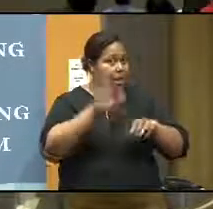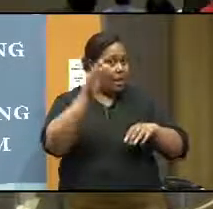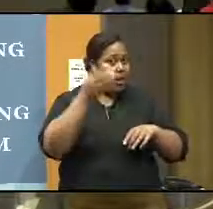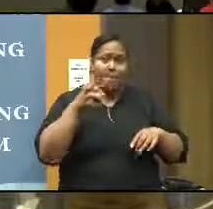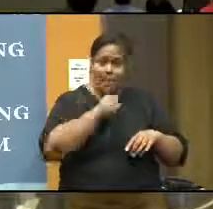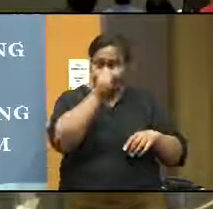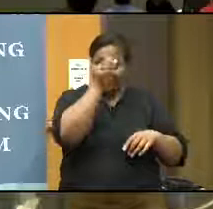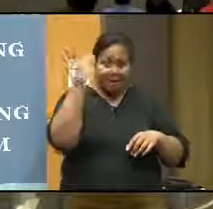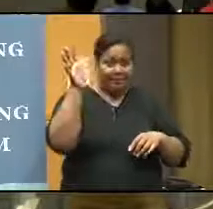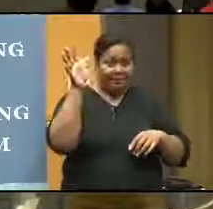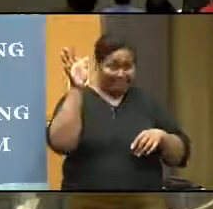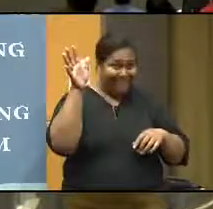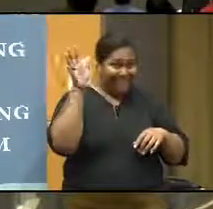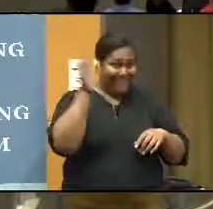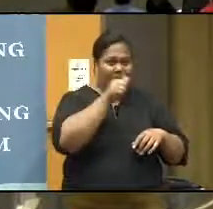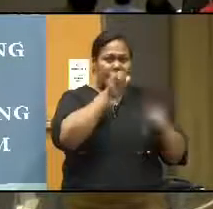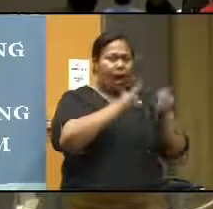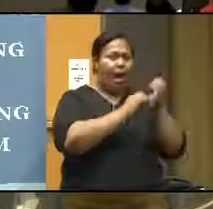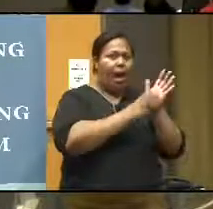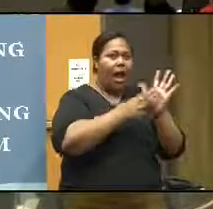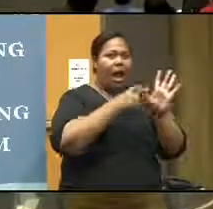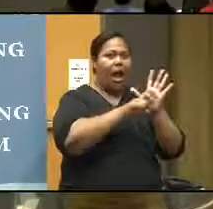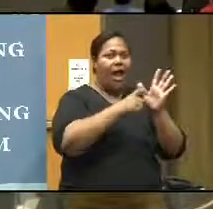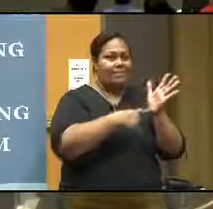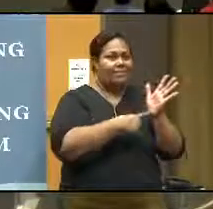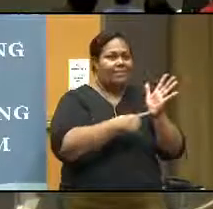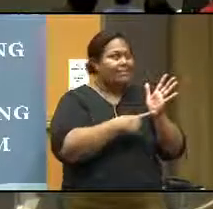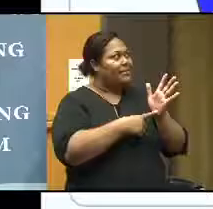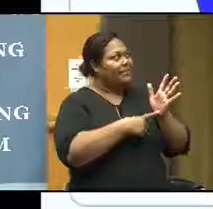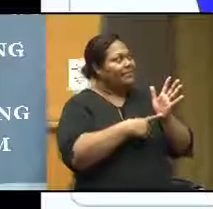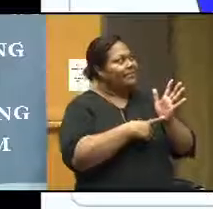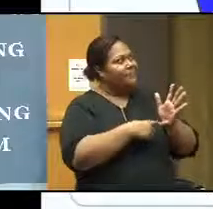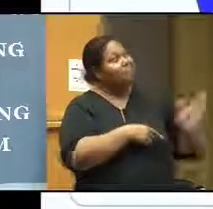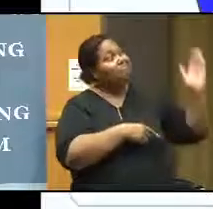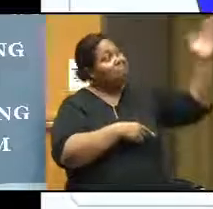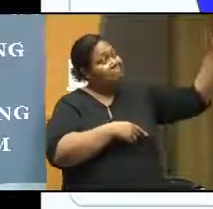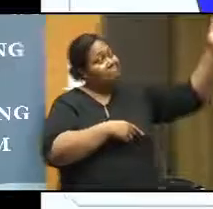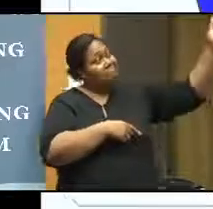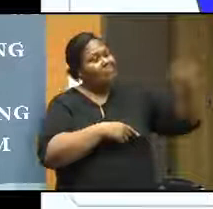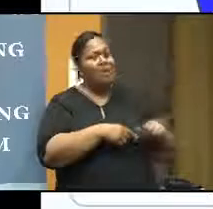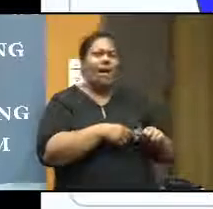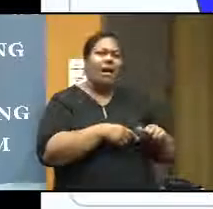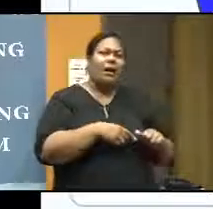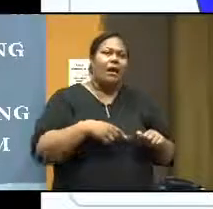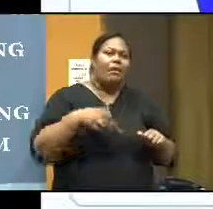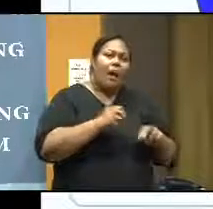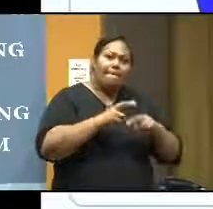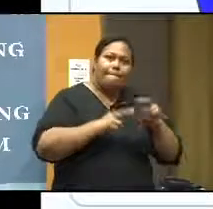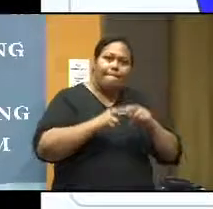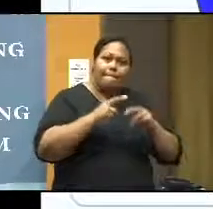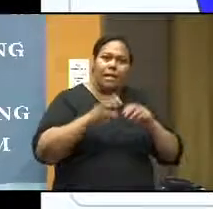You all know that what the smart means. There's a lot of emphasis in the USP. They must be measurable, and they must build on the Bloom's